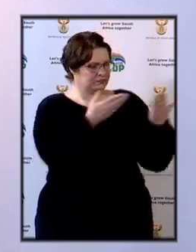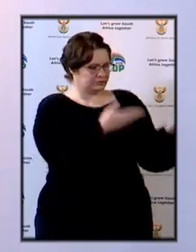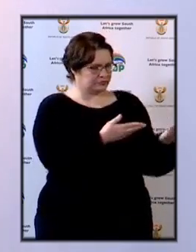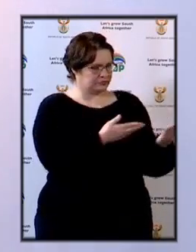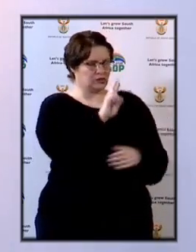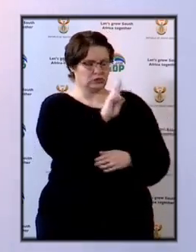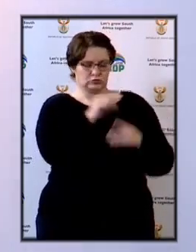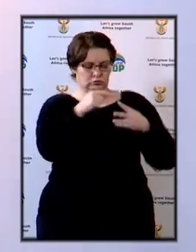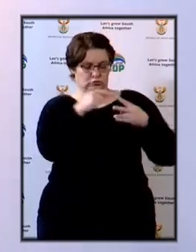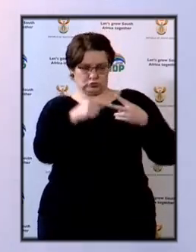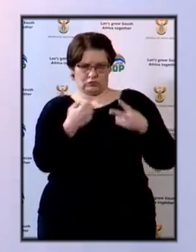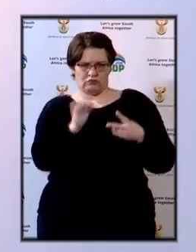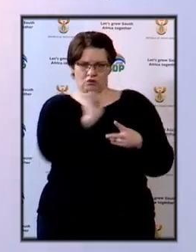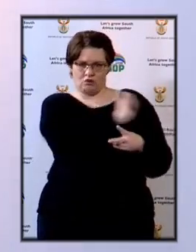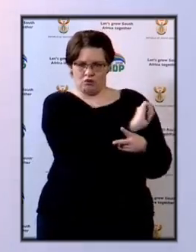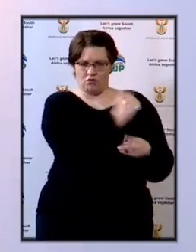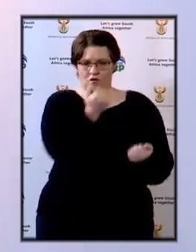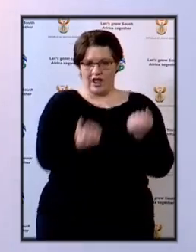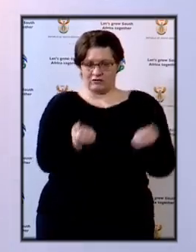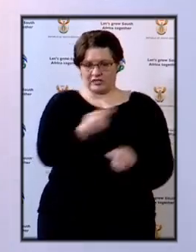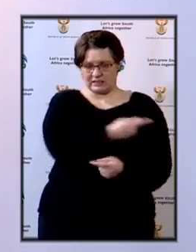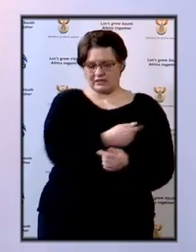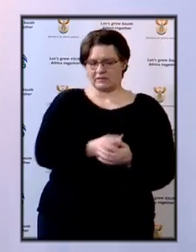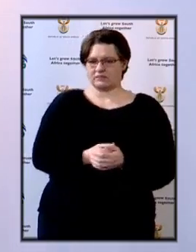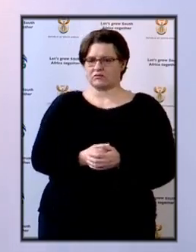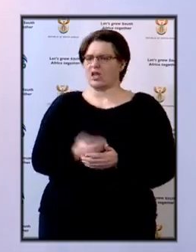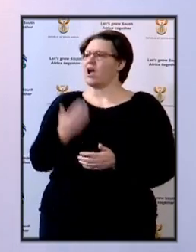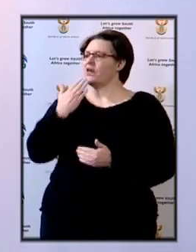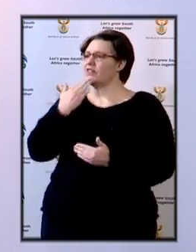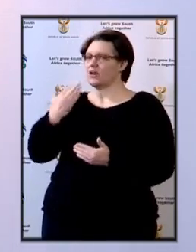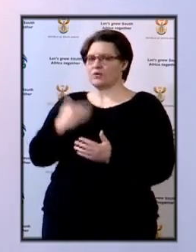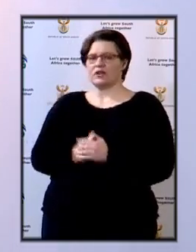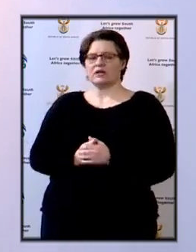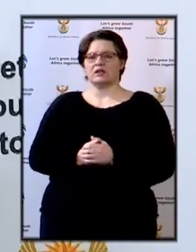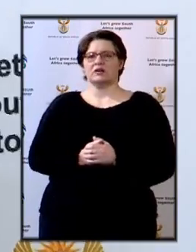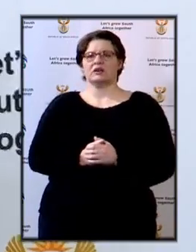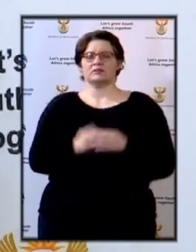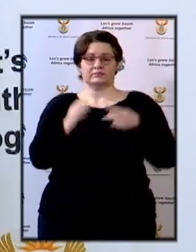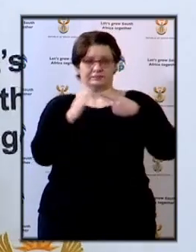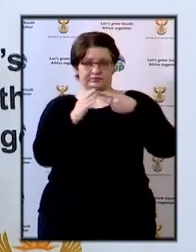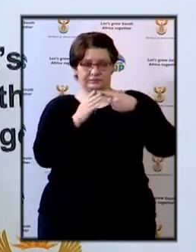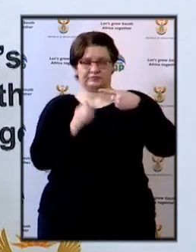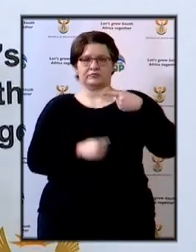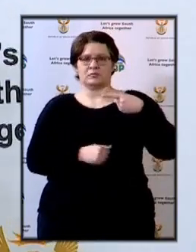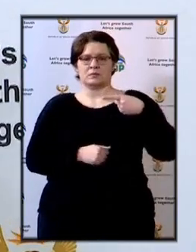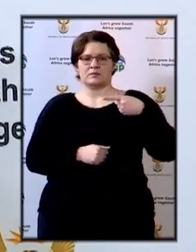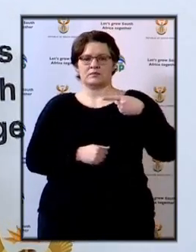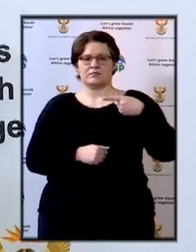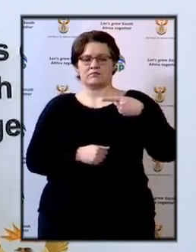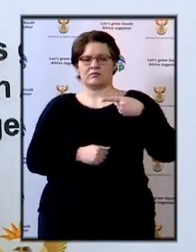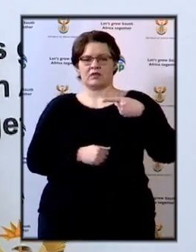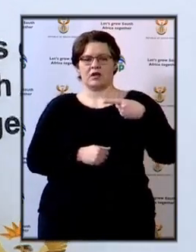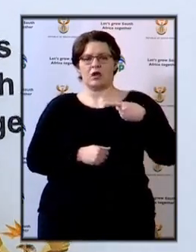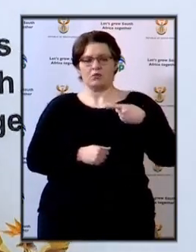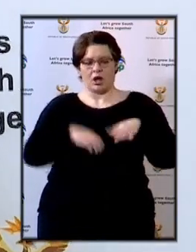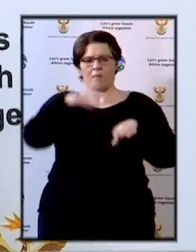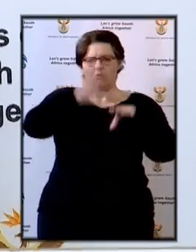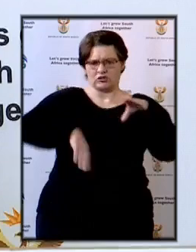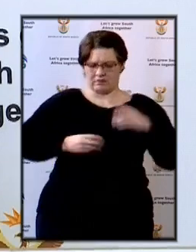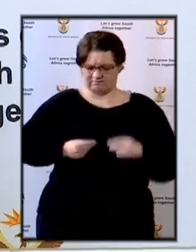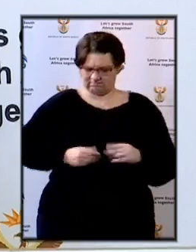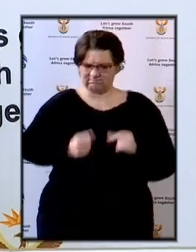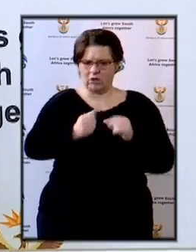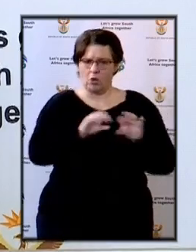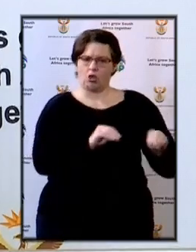Advocate, there are two questions that were requested. Thank you, Brigadier. On the issue of the speedy